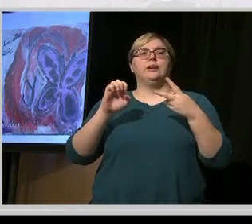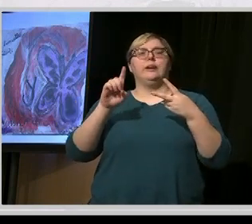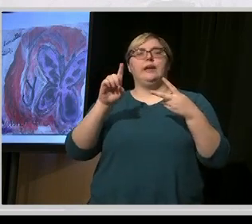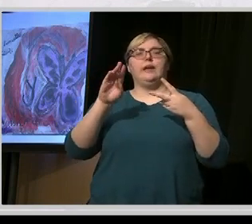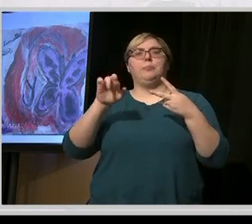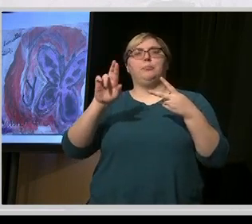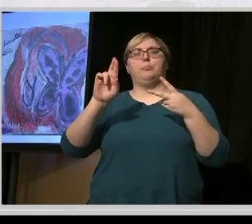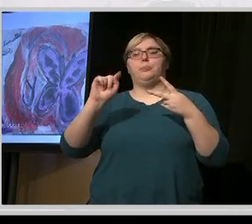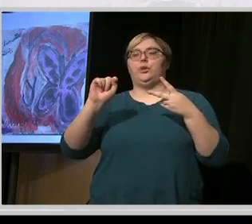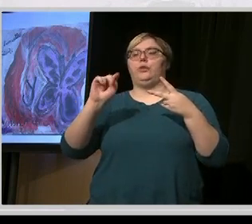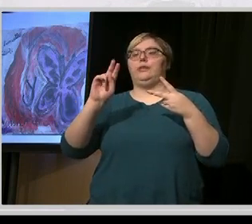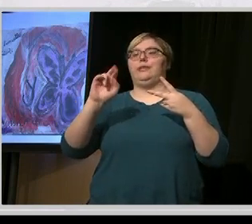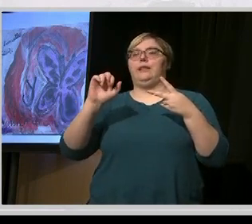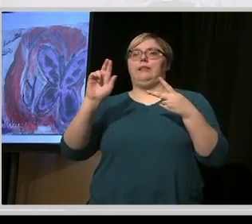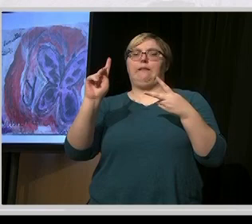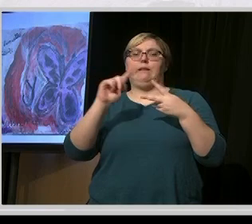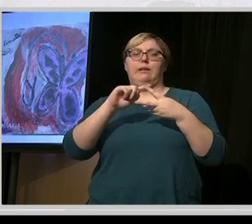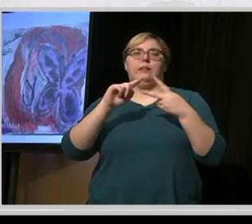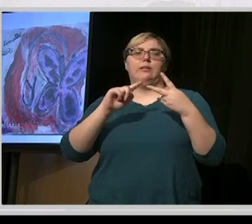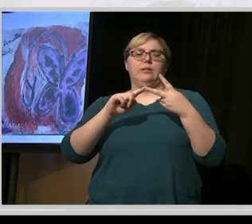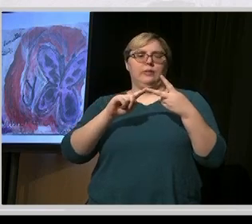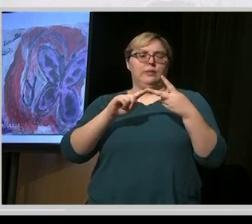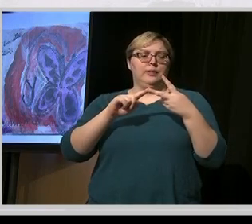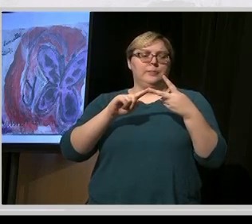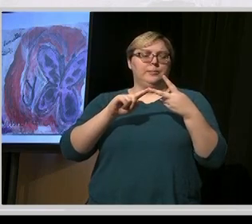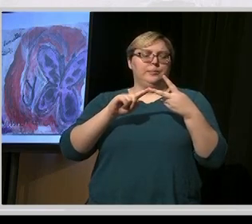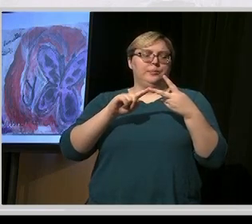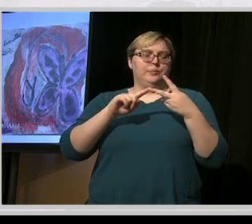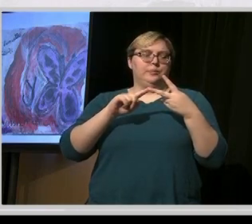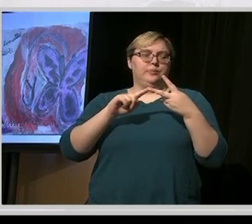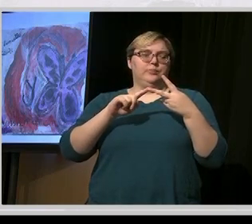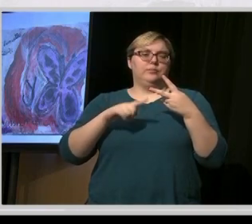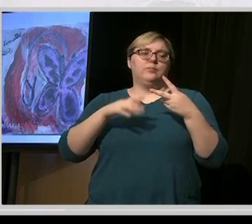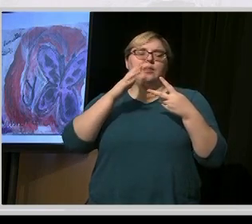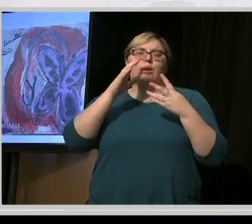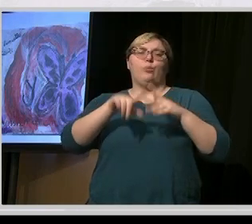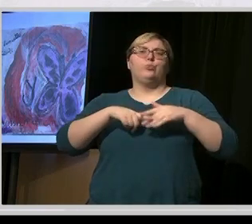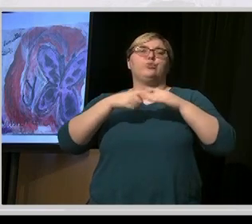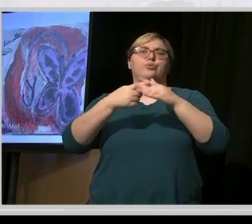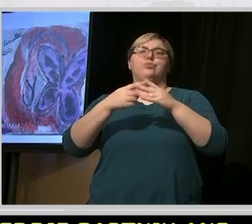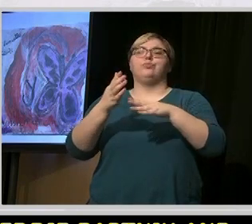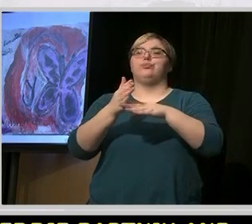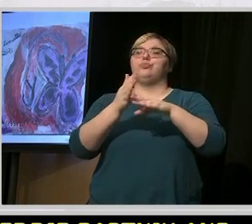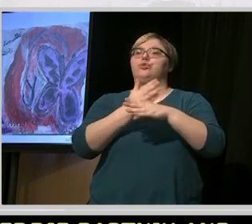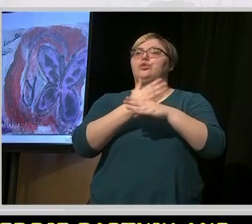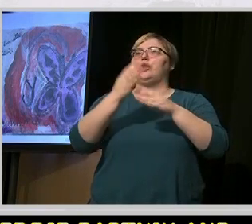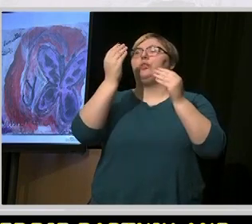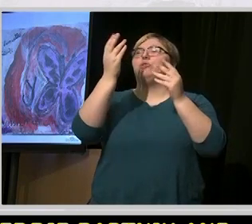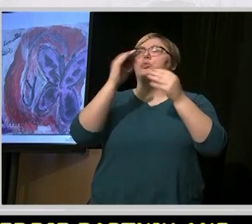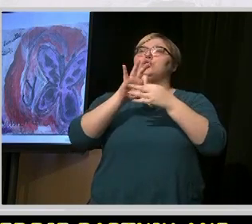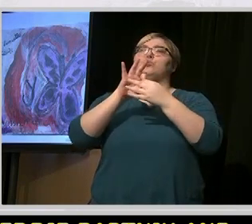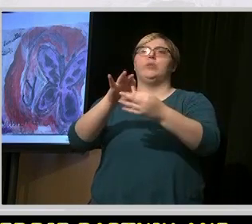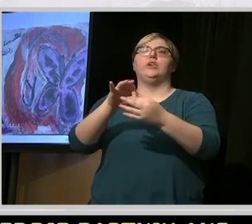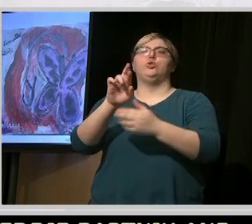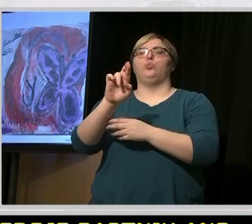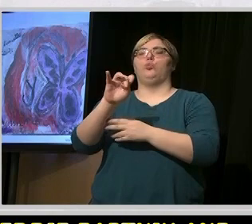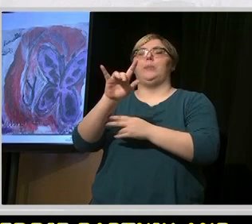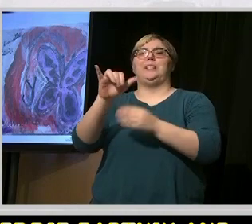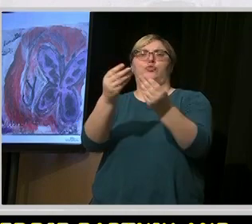They are the authors of the remedy report and will share information about the remedy and what we need to know to move forward.